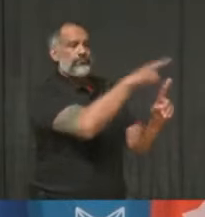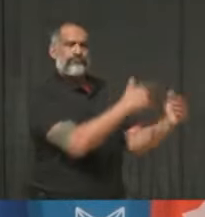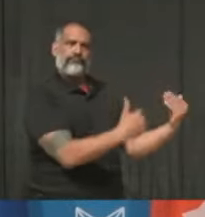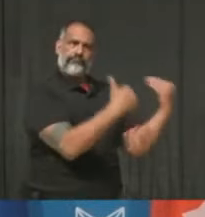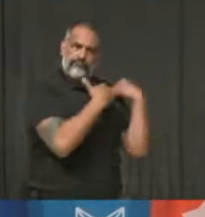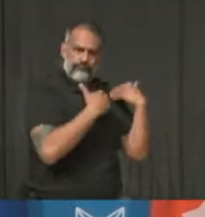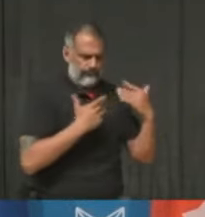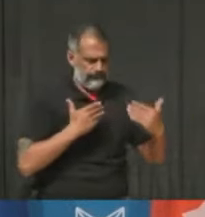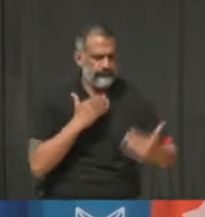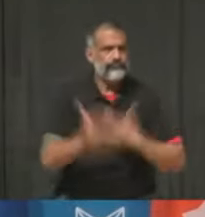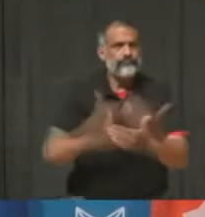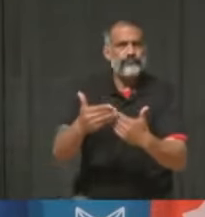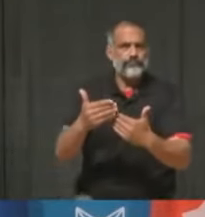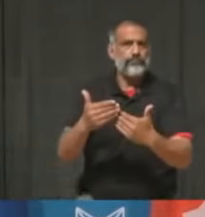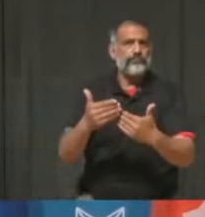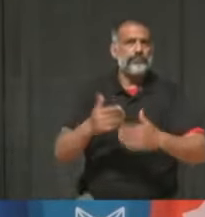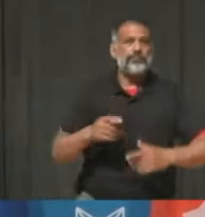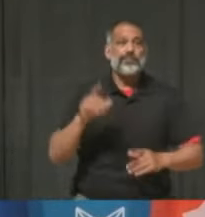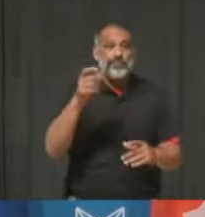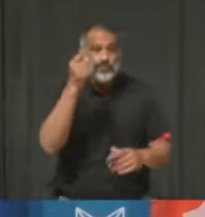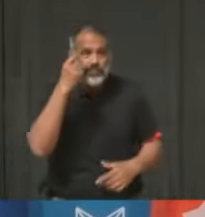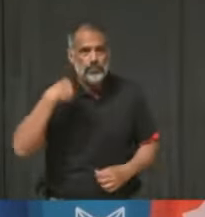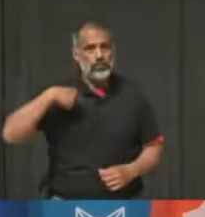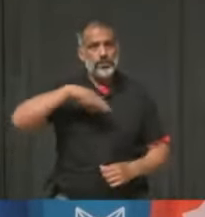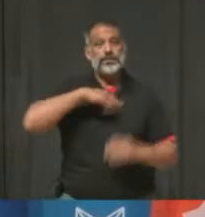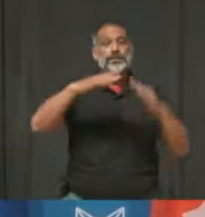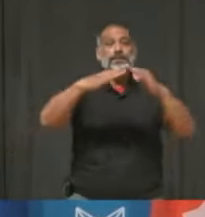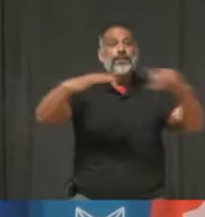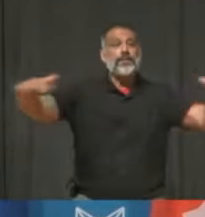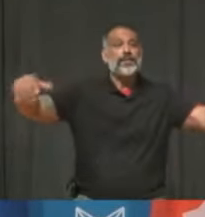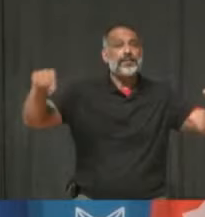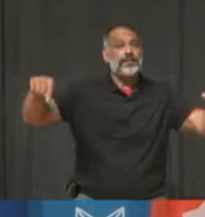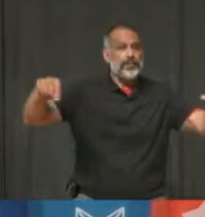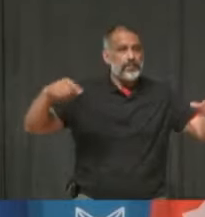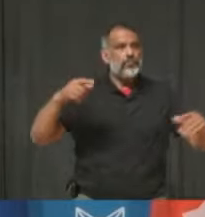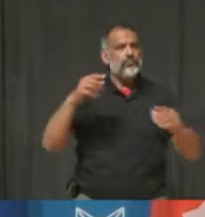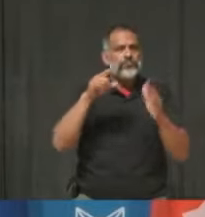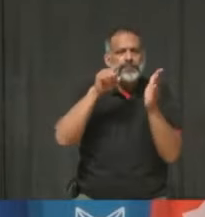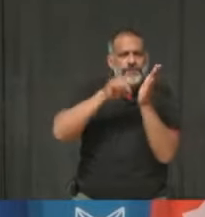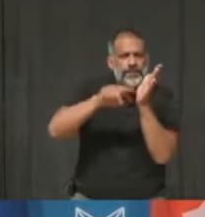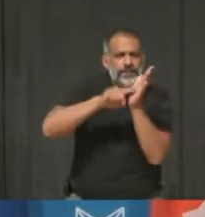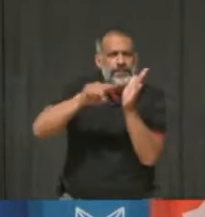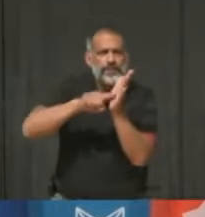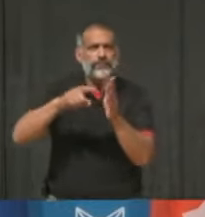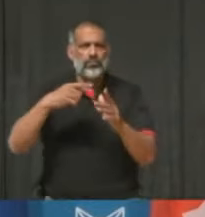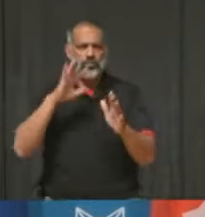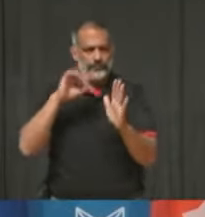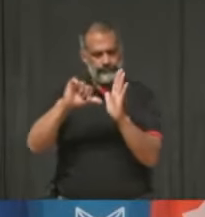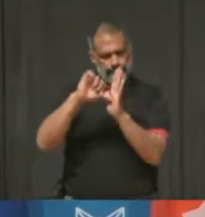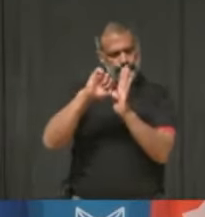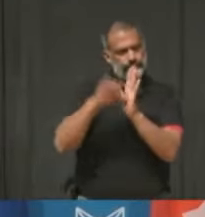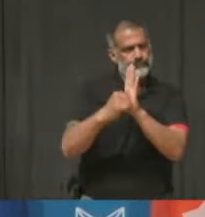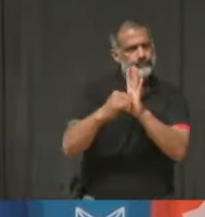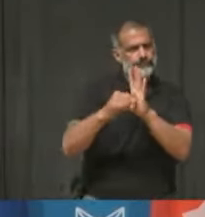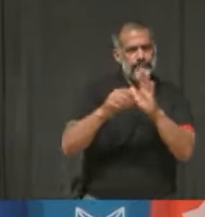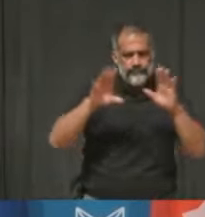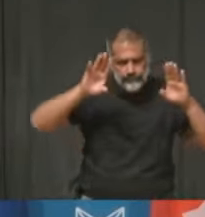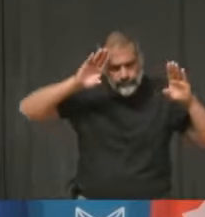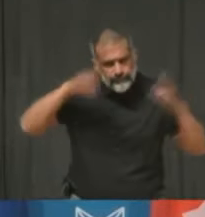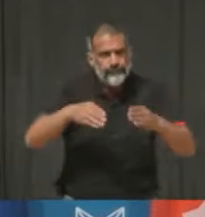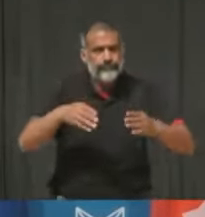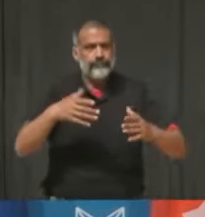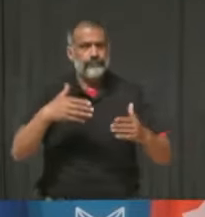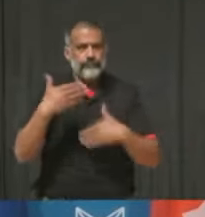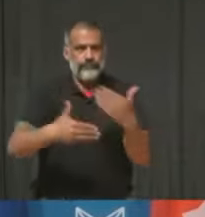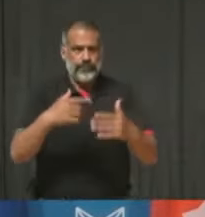to the plan moving forward, as you saw in the research, our focus will really be on those areas that were concerned,